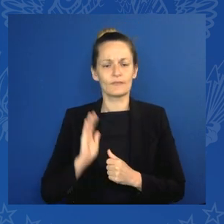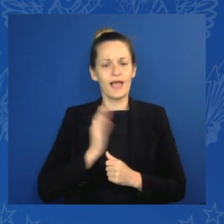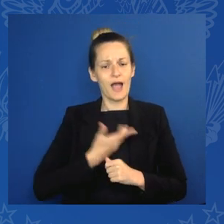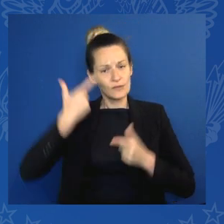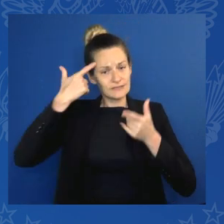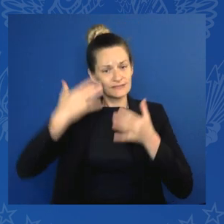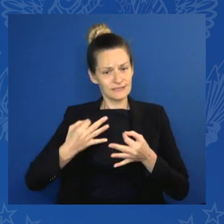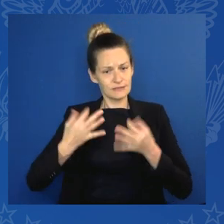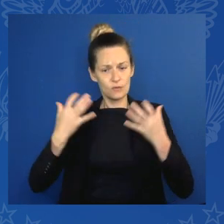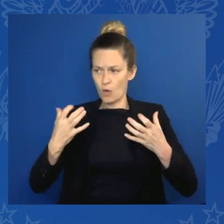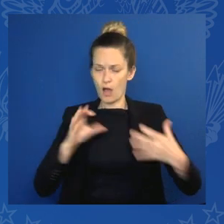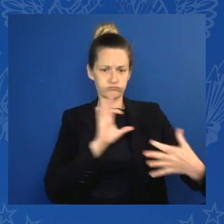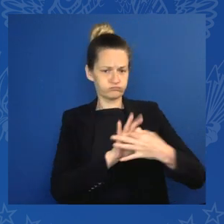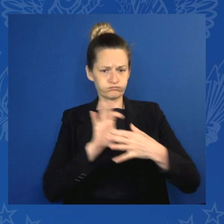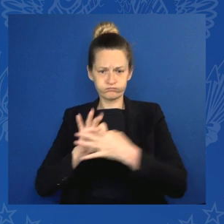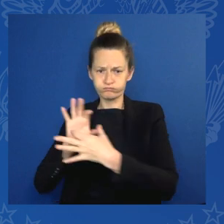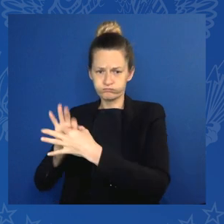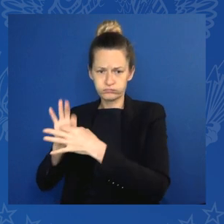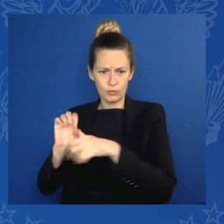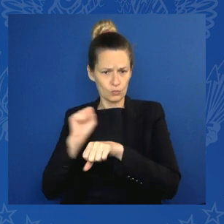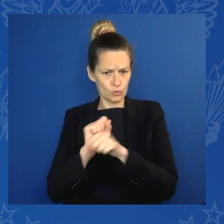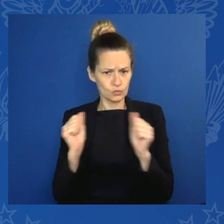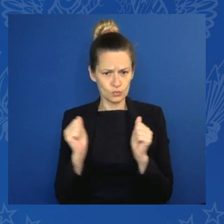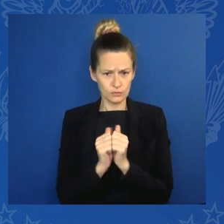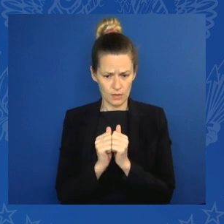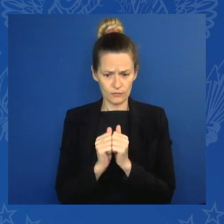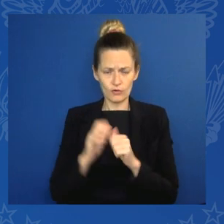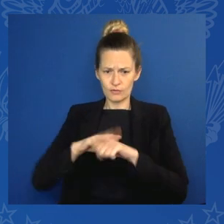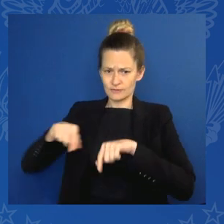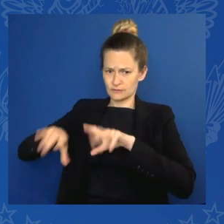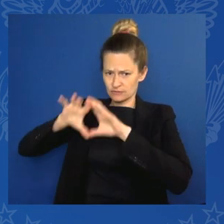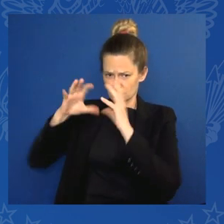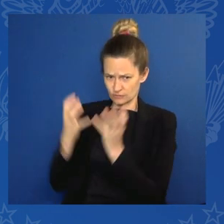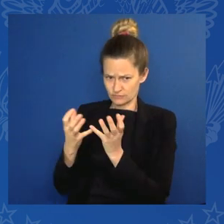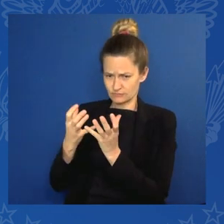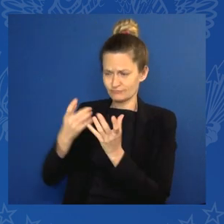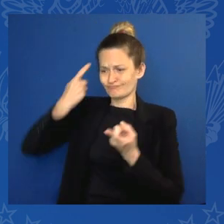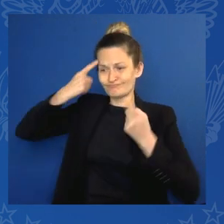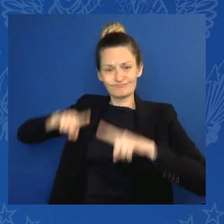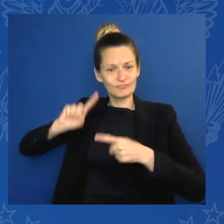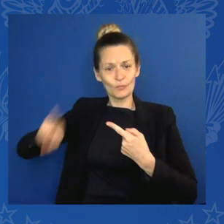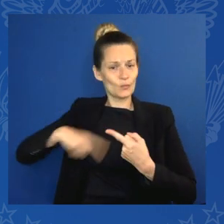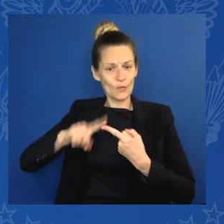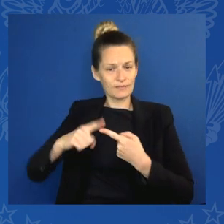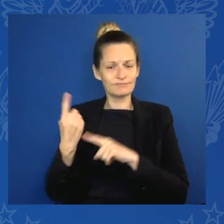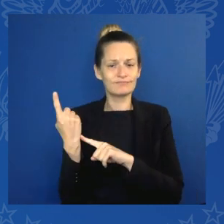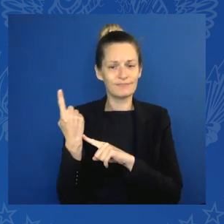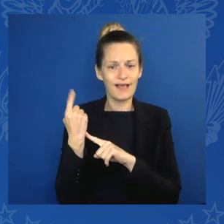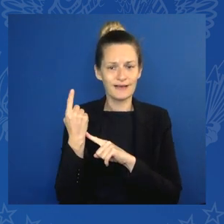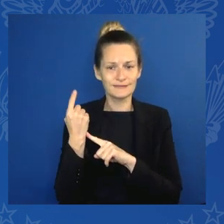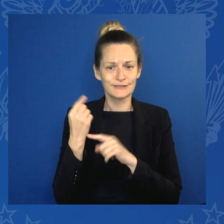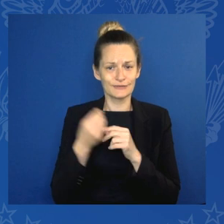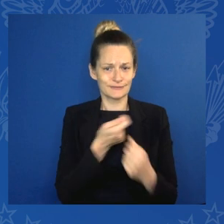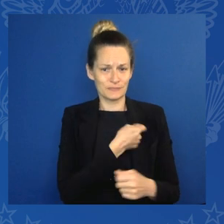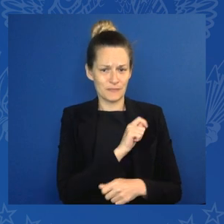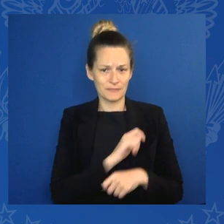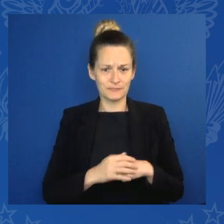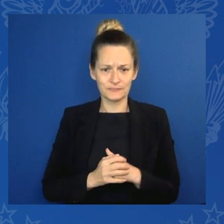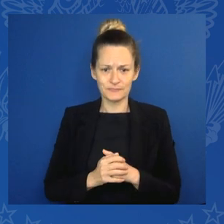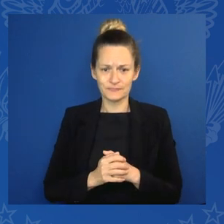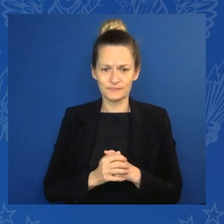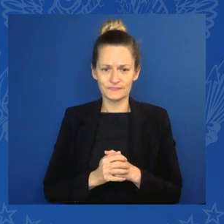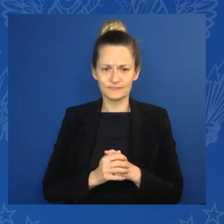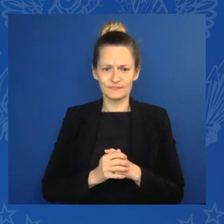Carbis Bay. Since then, we have worked hard and made great progress. We have built a G7 structure